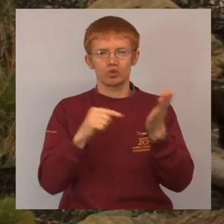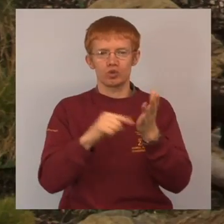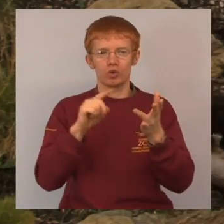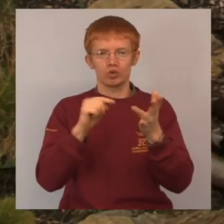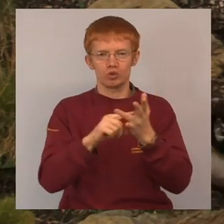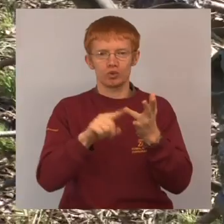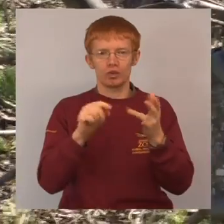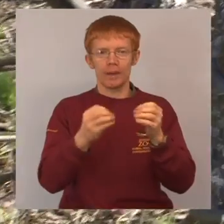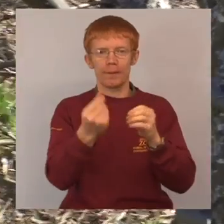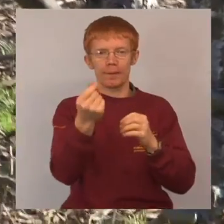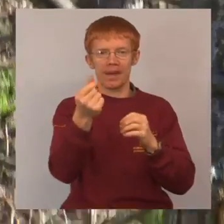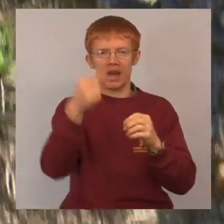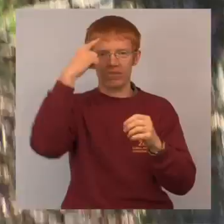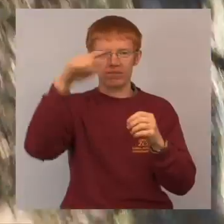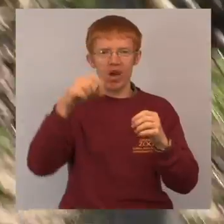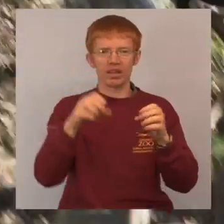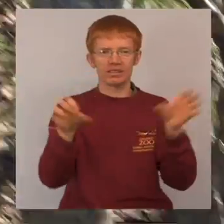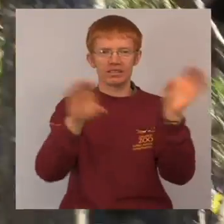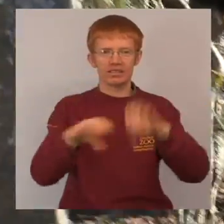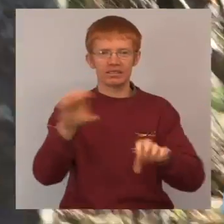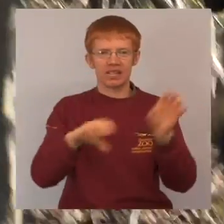also they have a lot of fun.